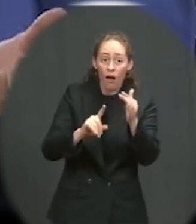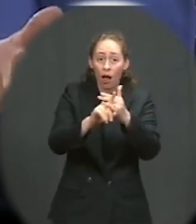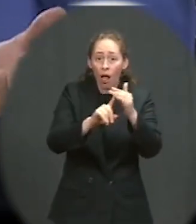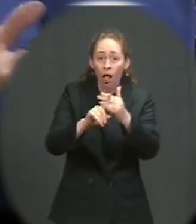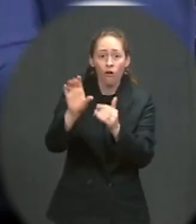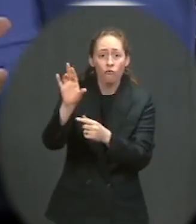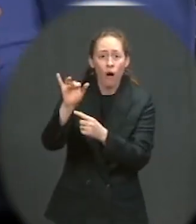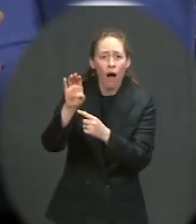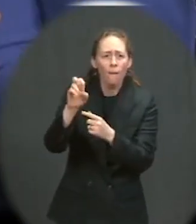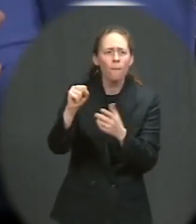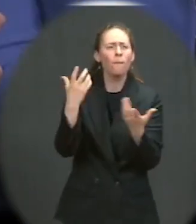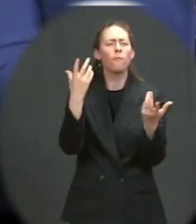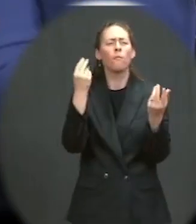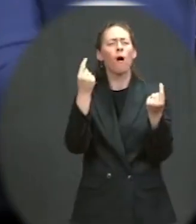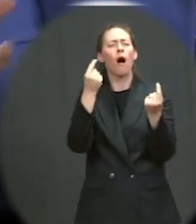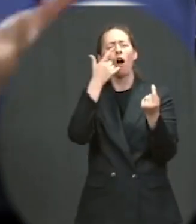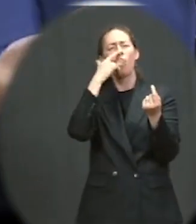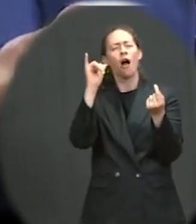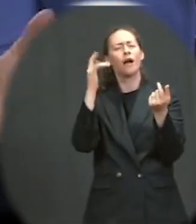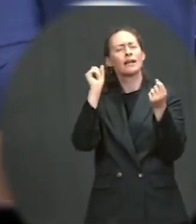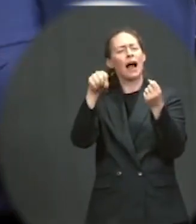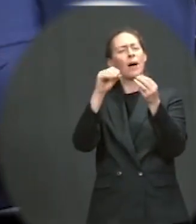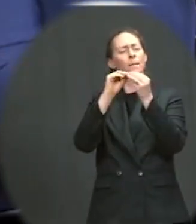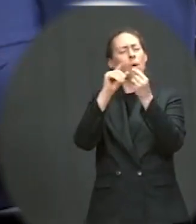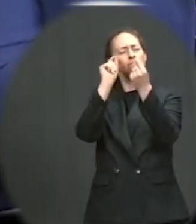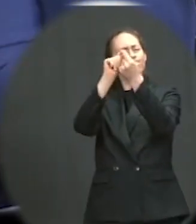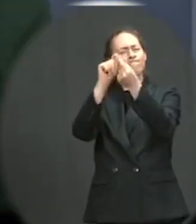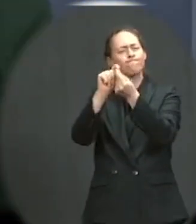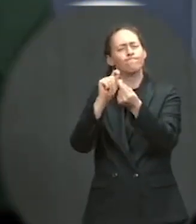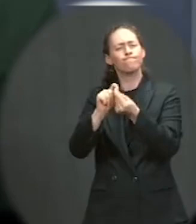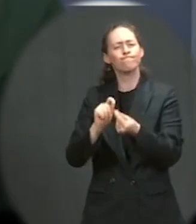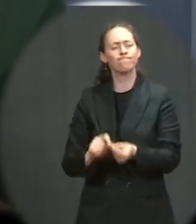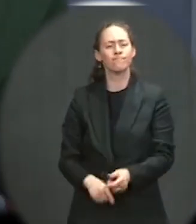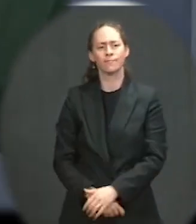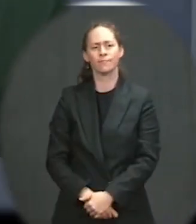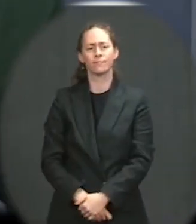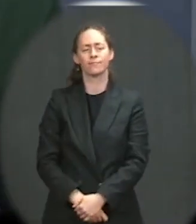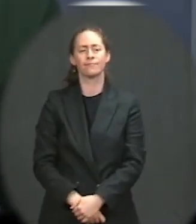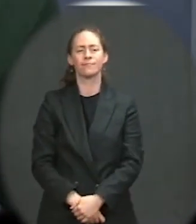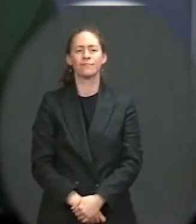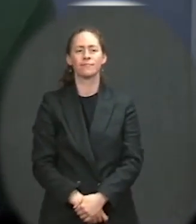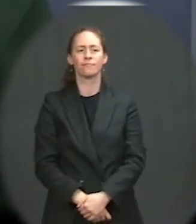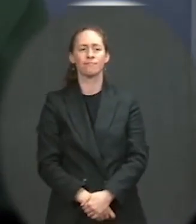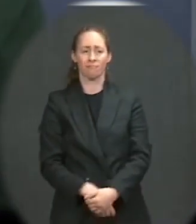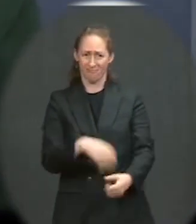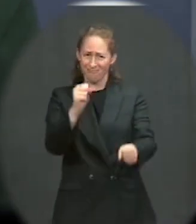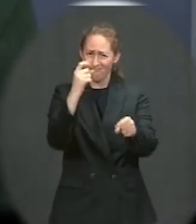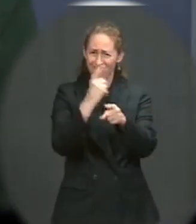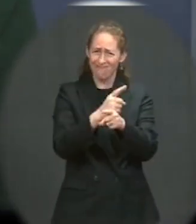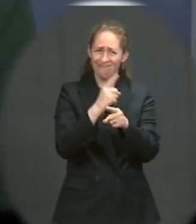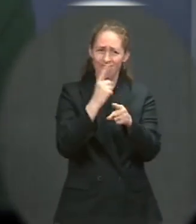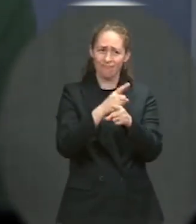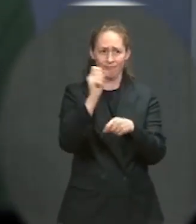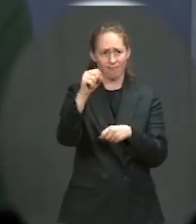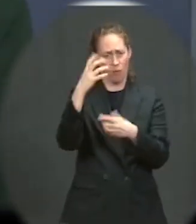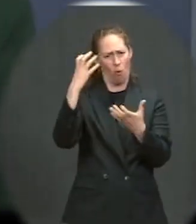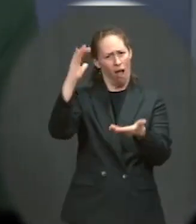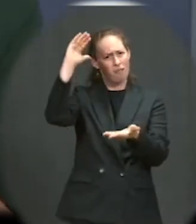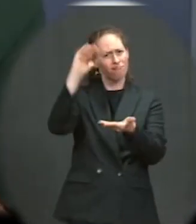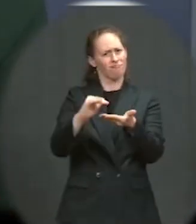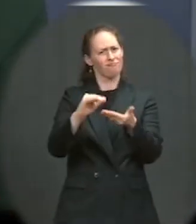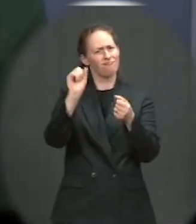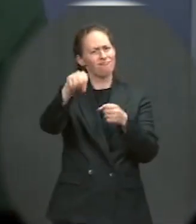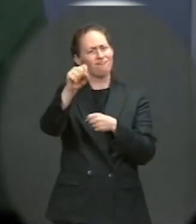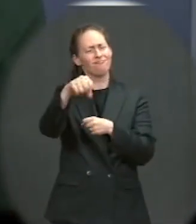is he aiming for in announcing these new policies today? Well, that certainly is the goal, of course, but I would say, Alex, that what the president